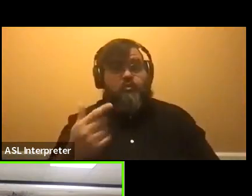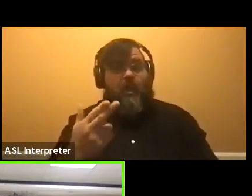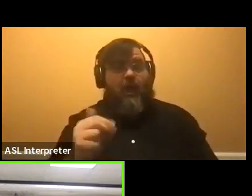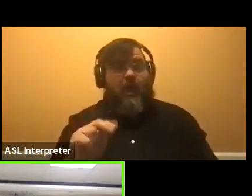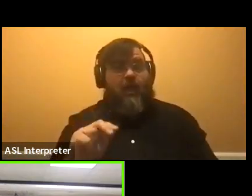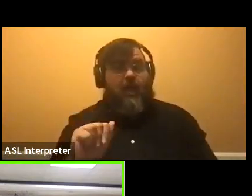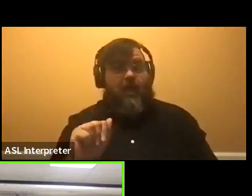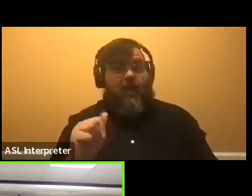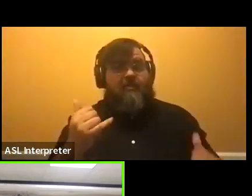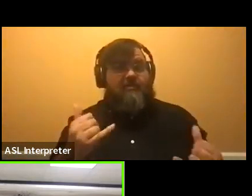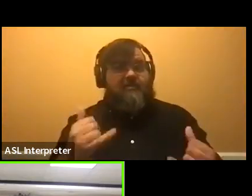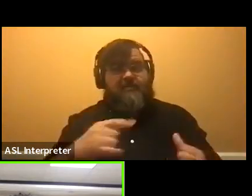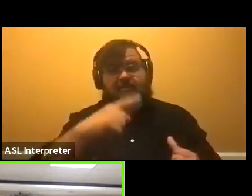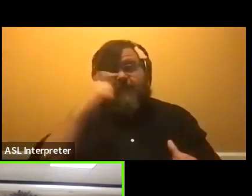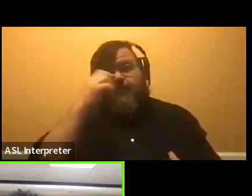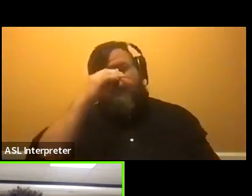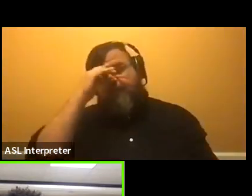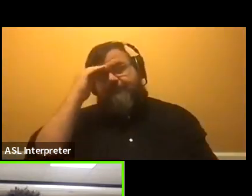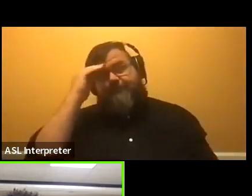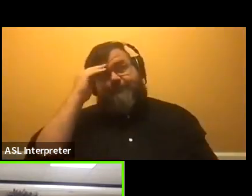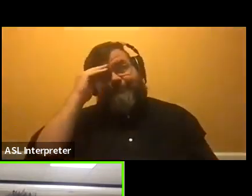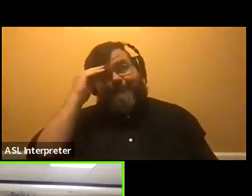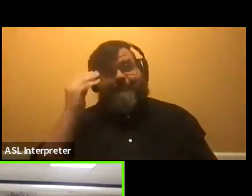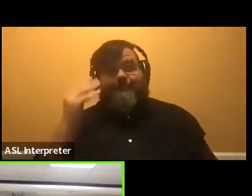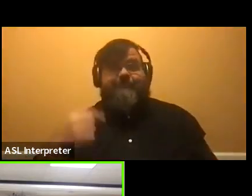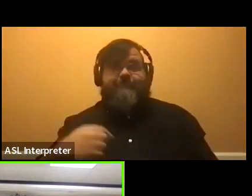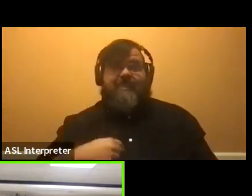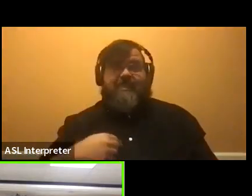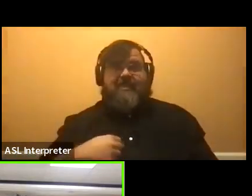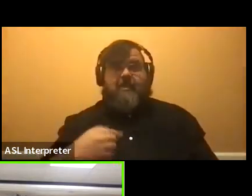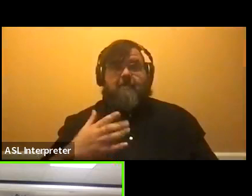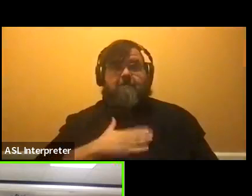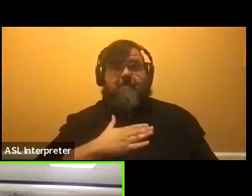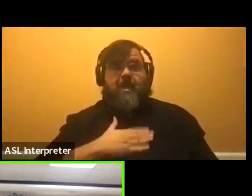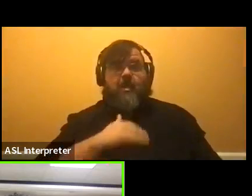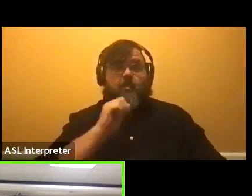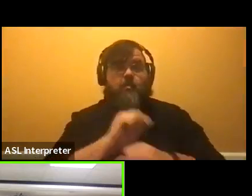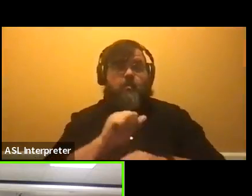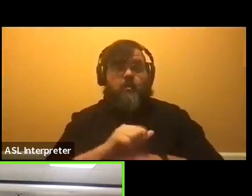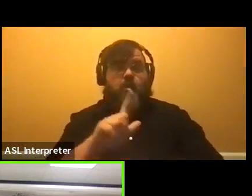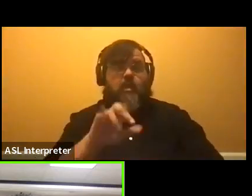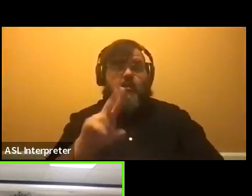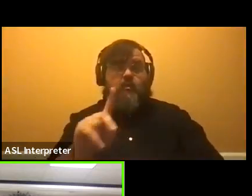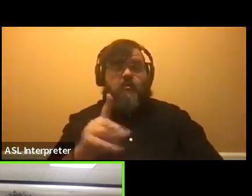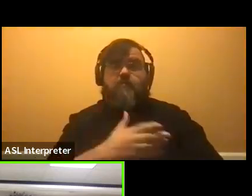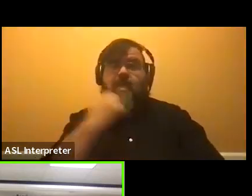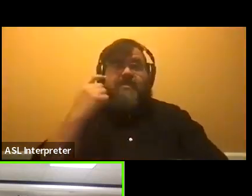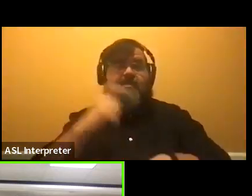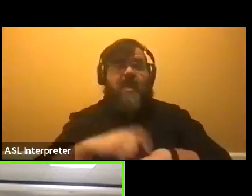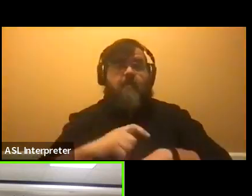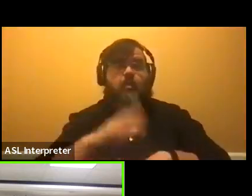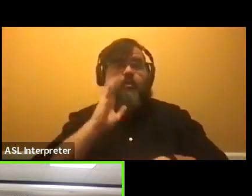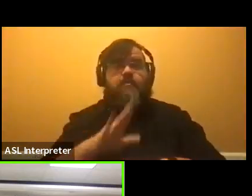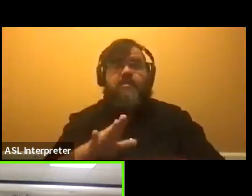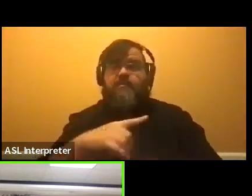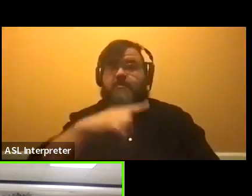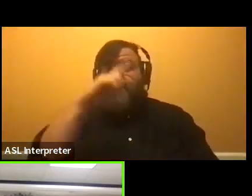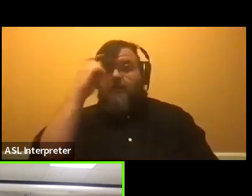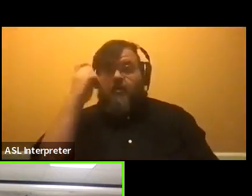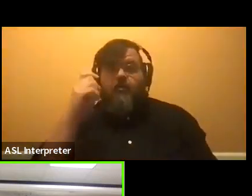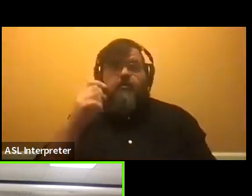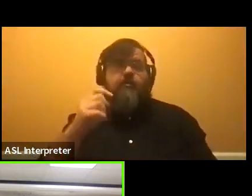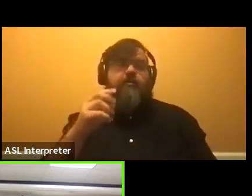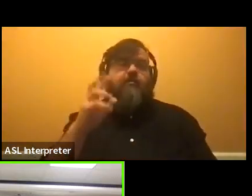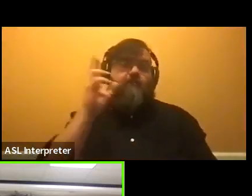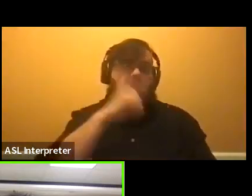personally for me, um, because of my workload, the best time for me to study abroad would have been during the summer of my freshman or sophomore year.